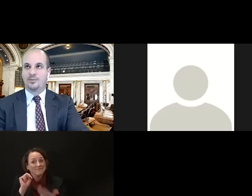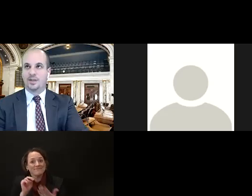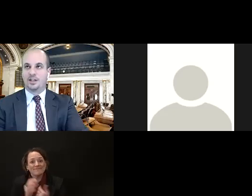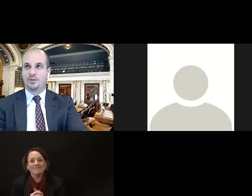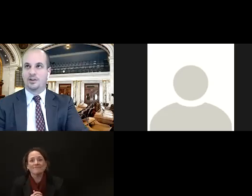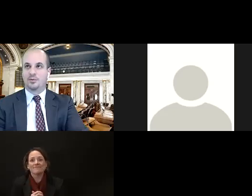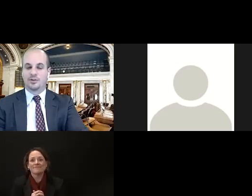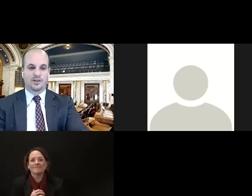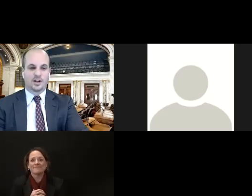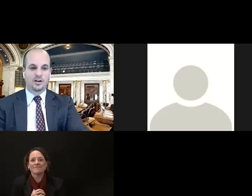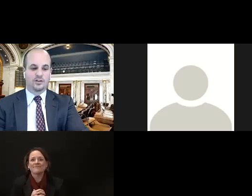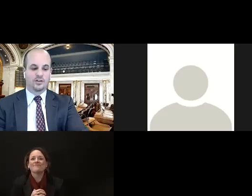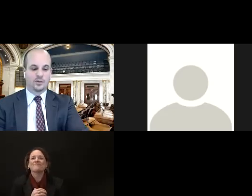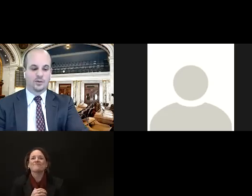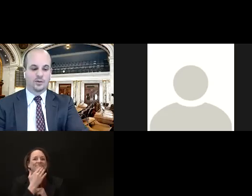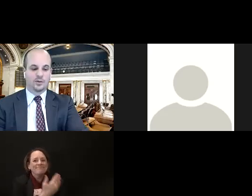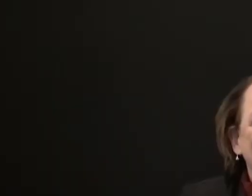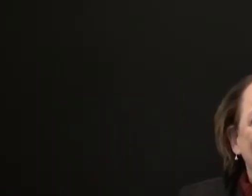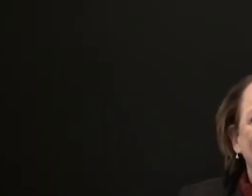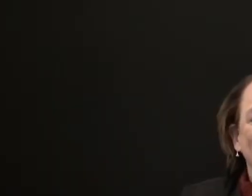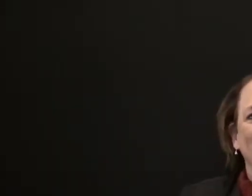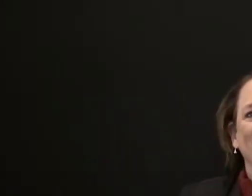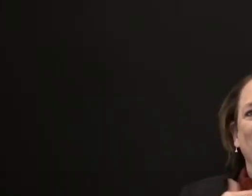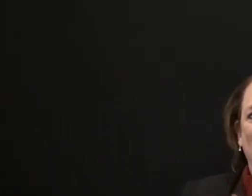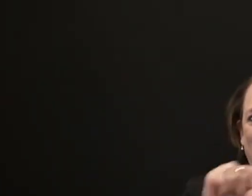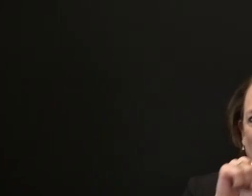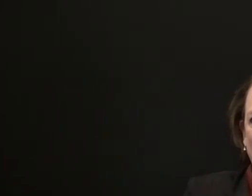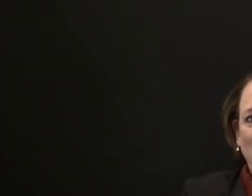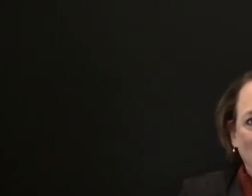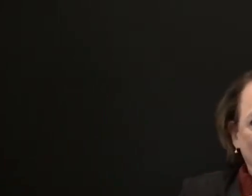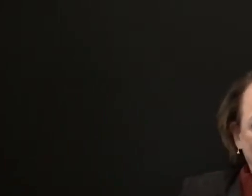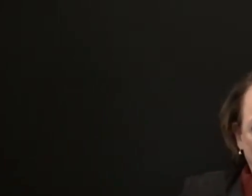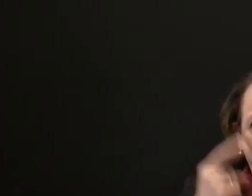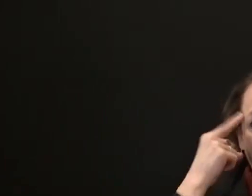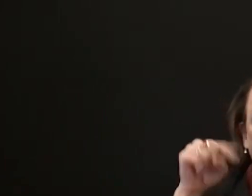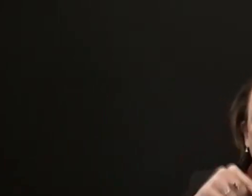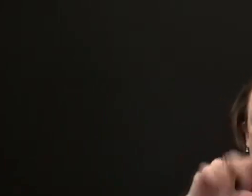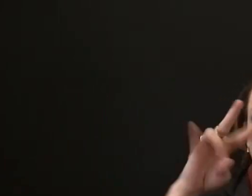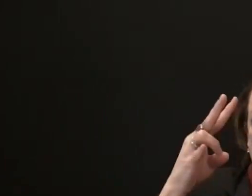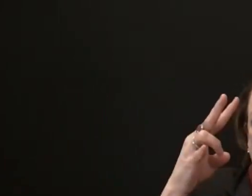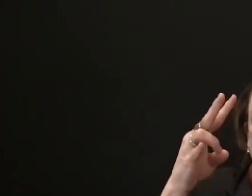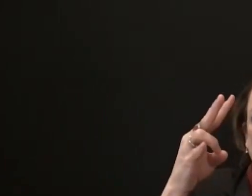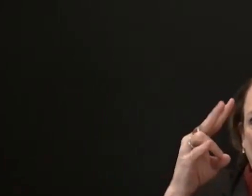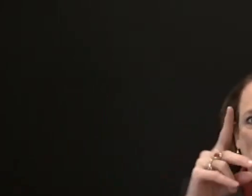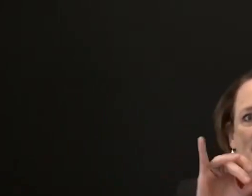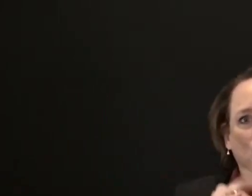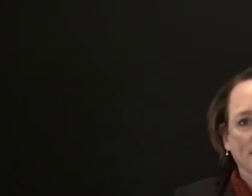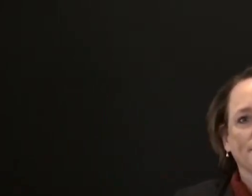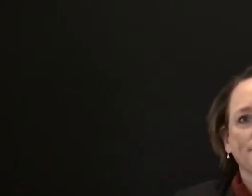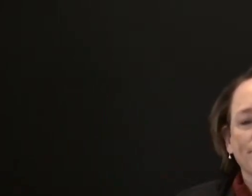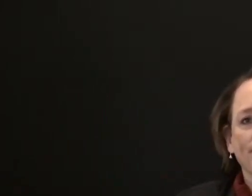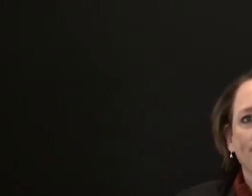senator for the 7th senate district we do have with us who will also do their own introductions